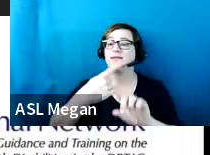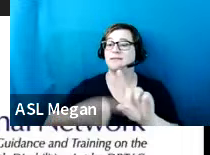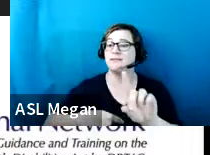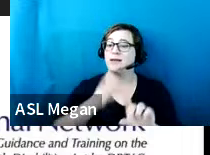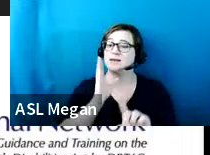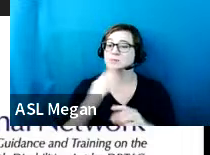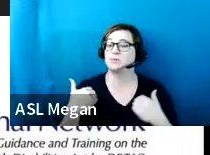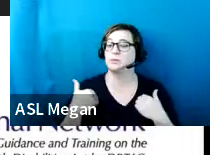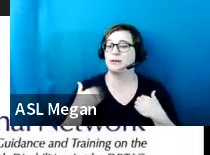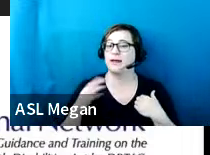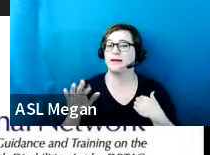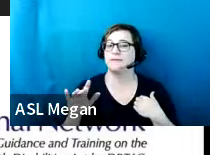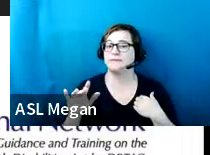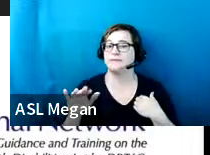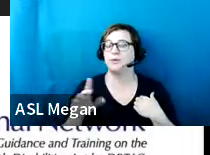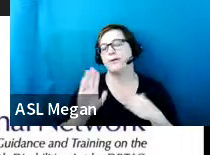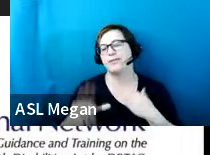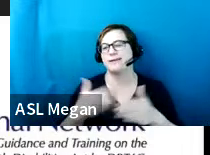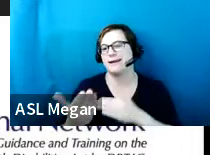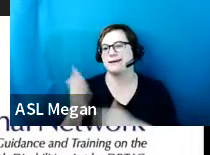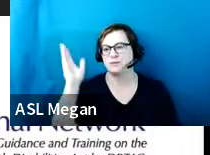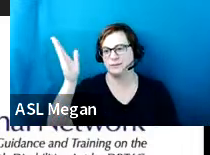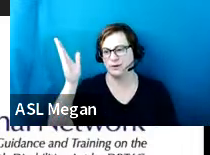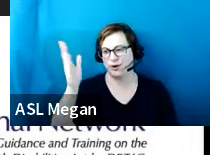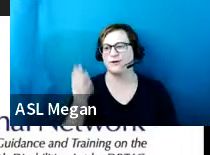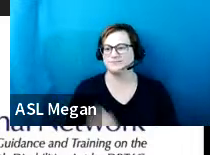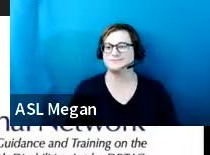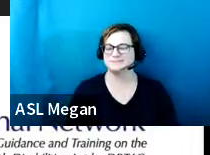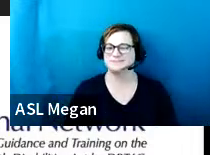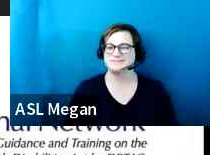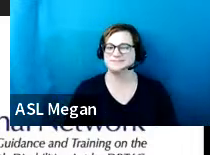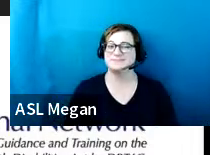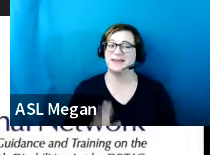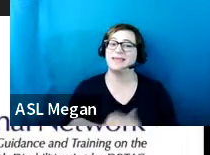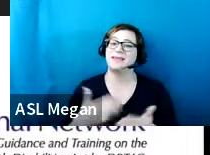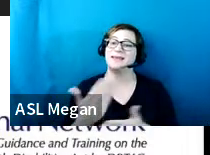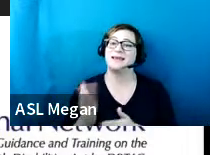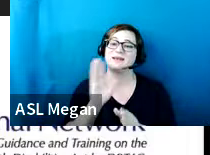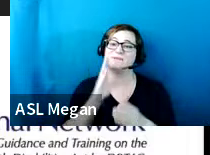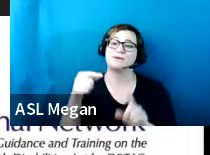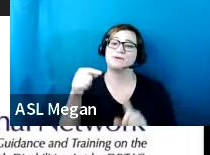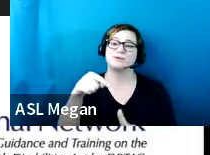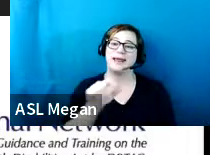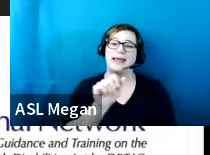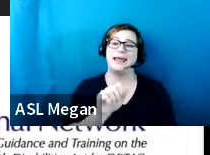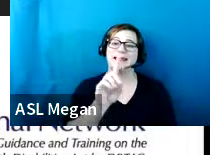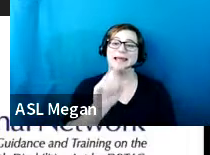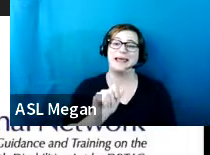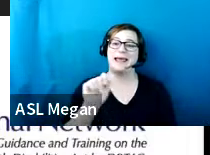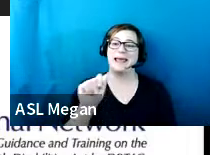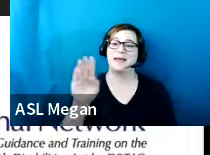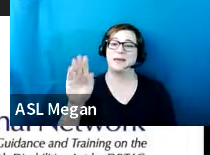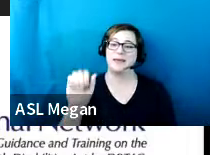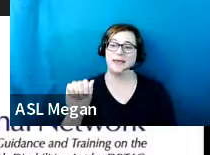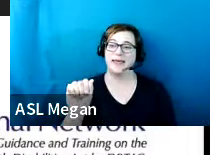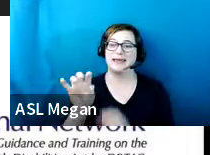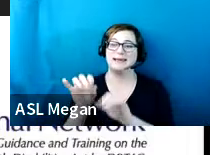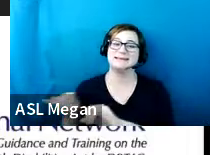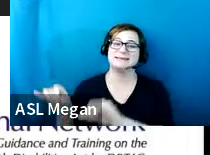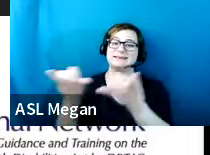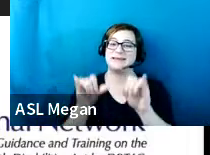be doing our next webinar in the series and the next one we're actually going to do as an ADA-ABA standards